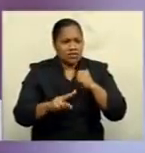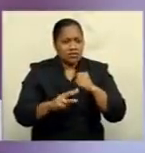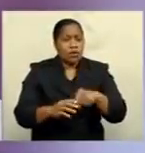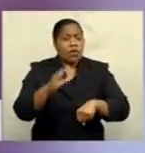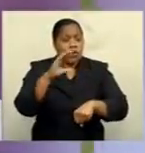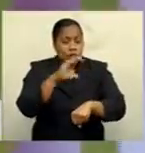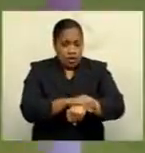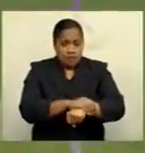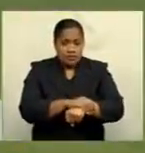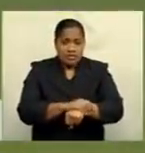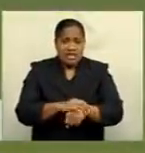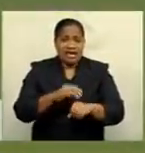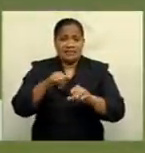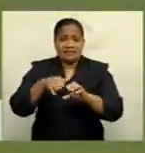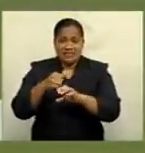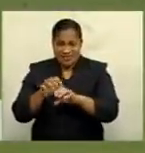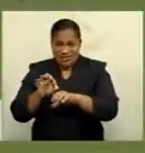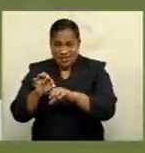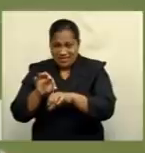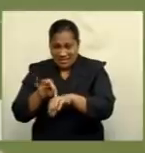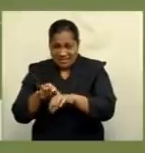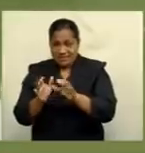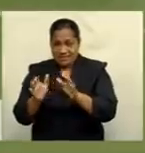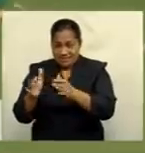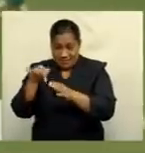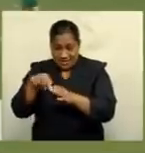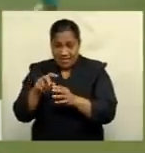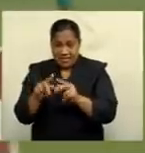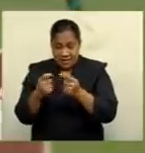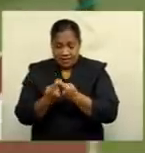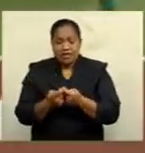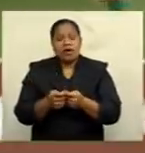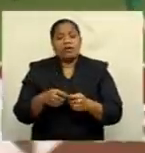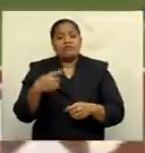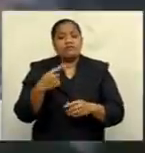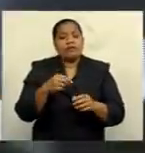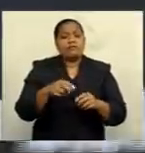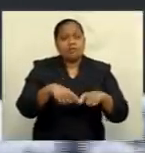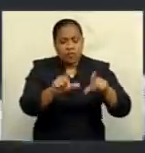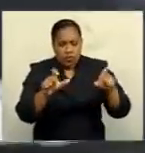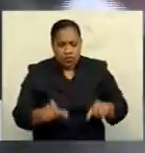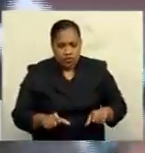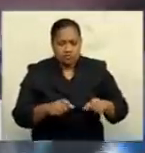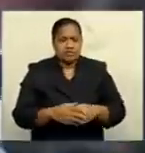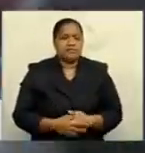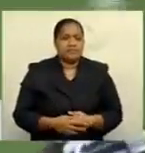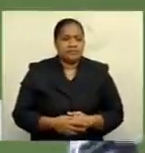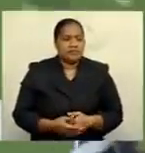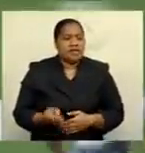paramedics charged in death of Elijah McCain and later in sports Italian job for the tank.